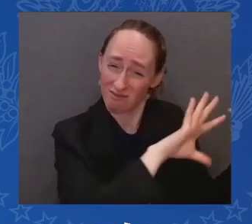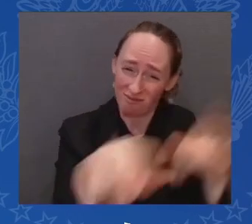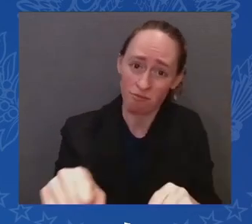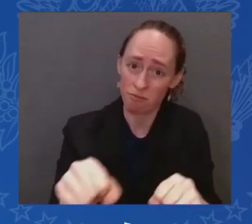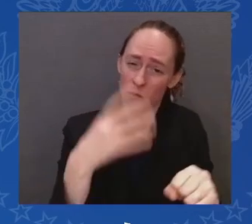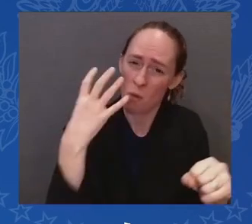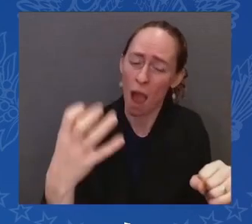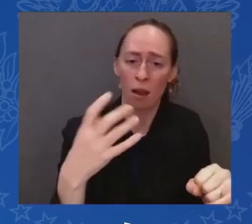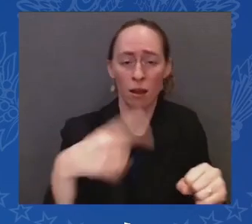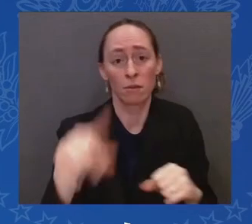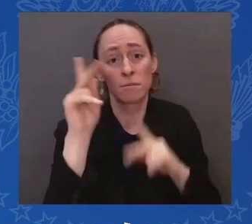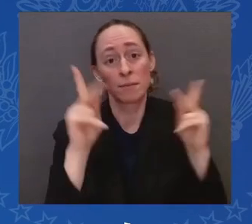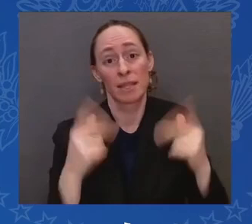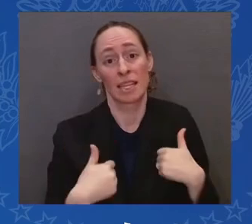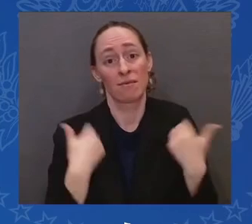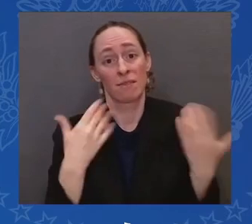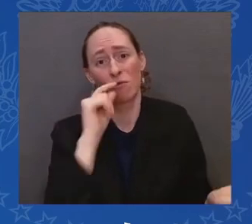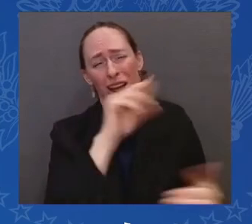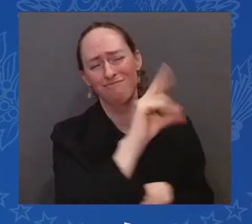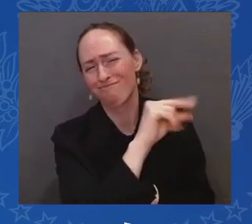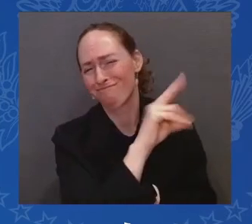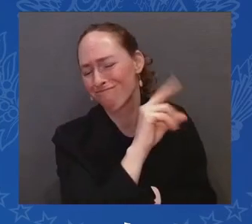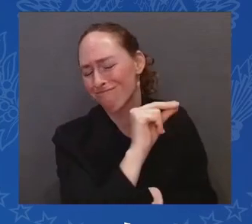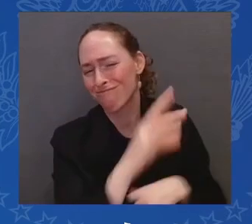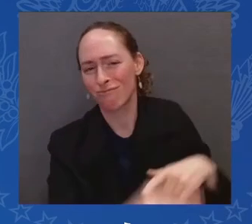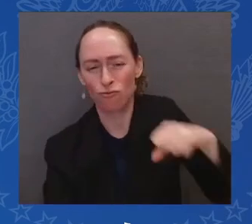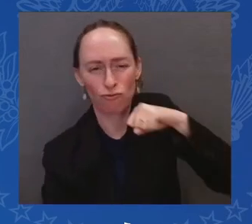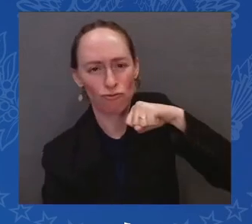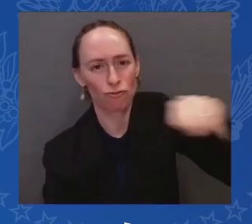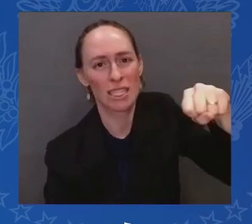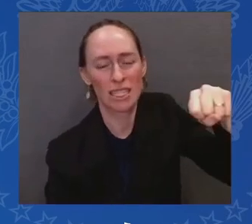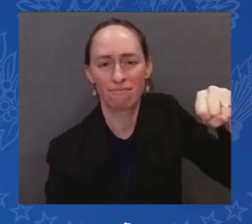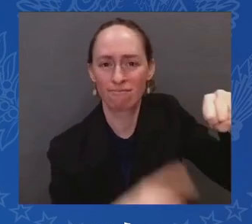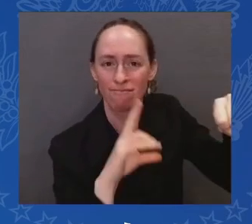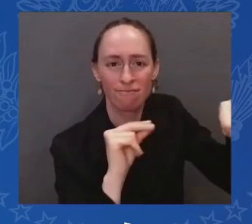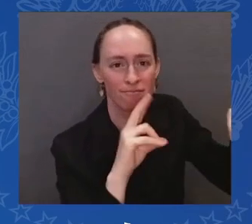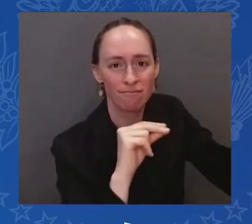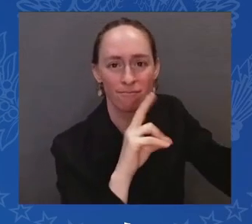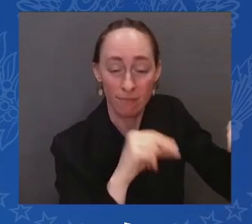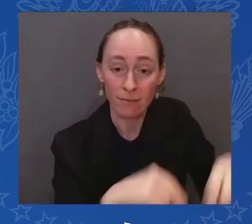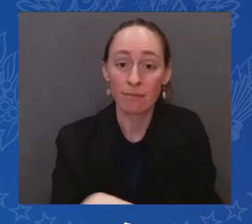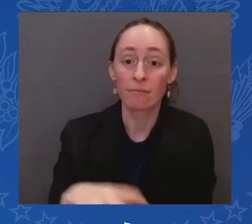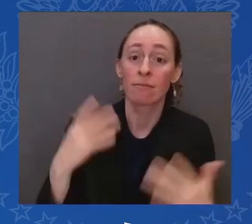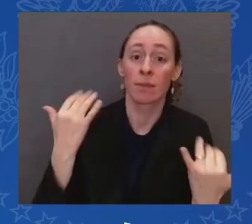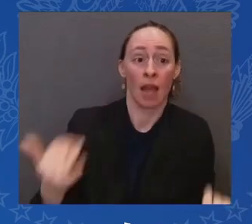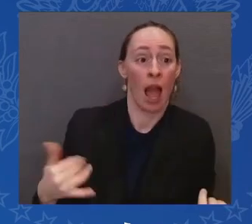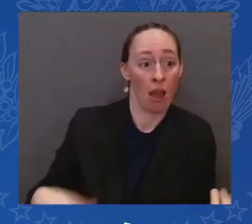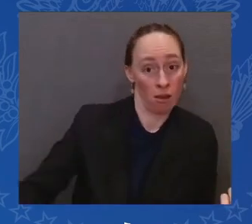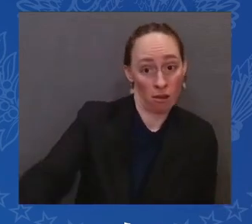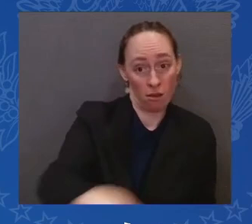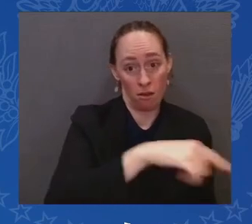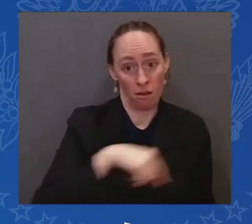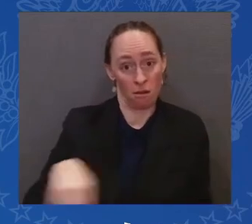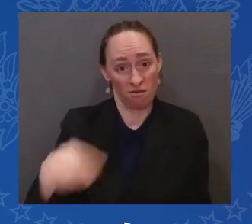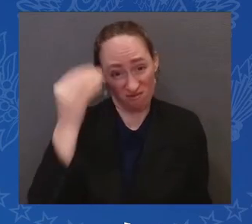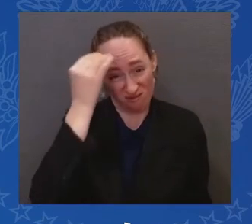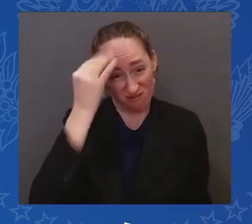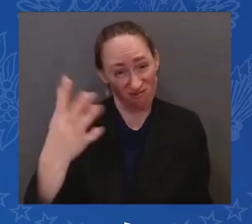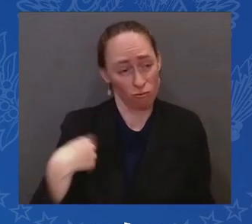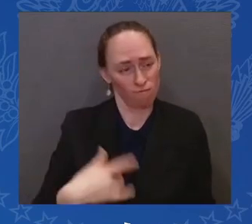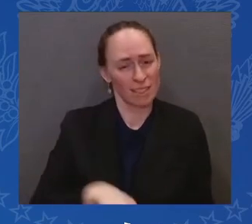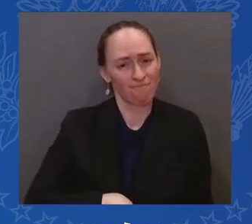pride. They should take pride. And we've enabled Ukraine's success thanks to the steady supply of weapons and ammunition.